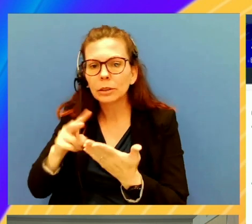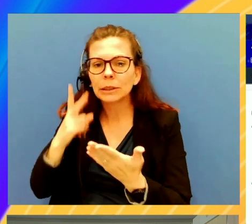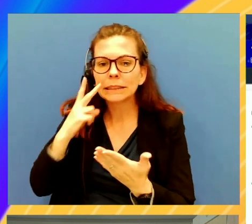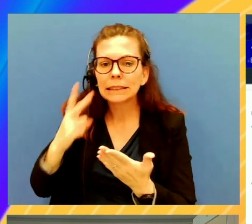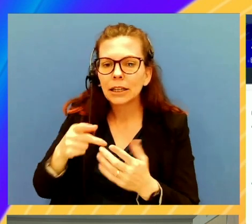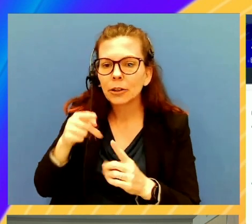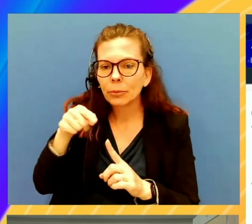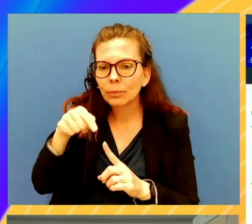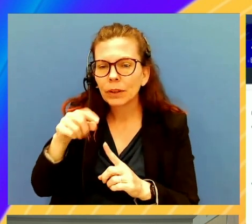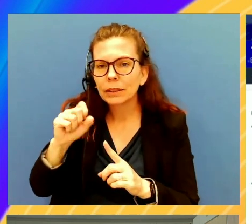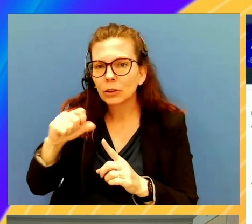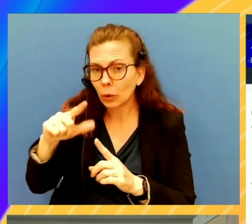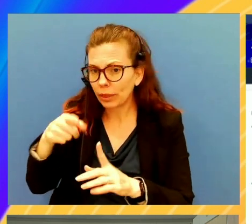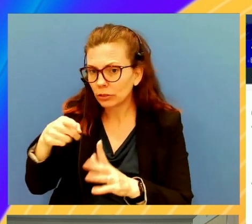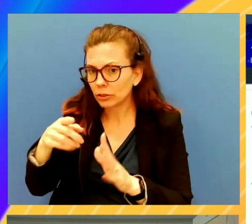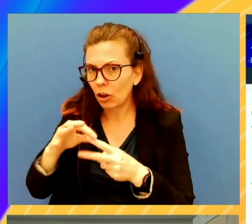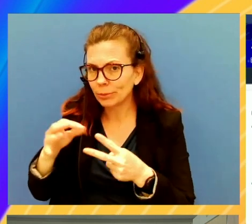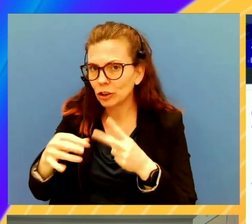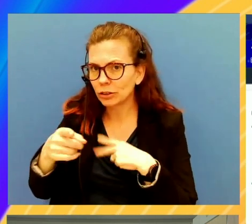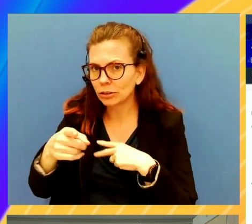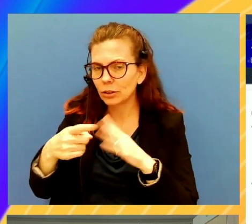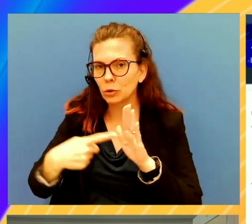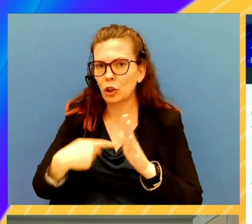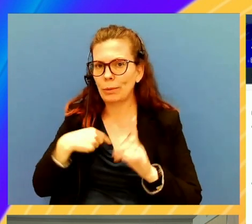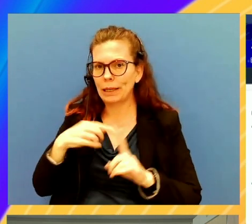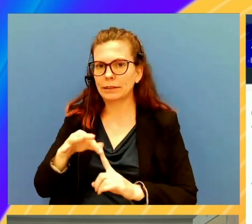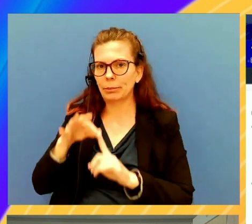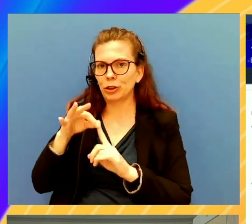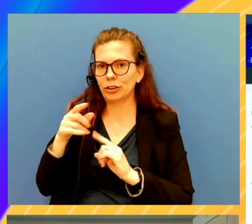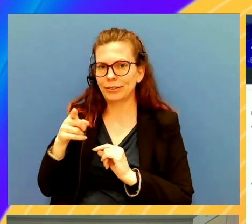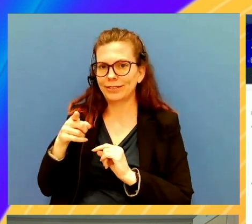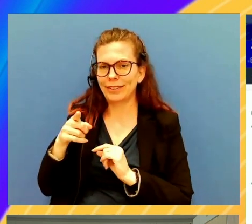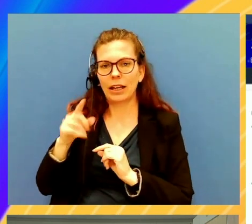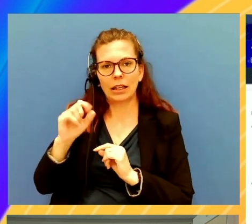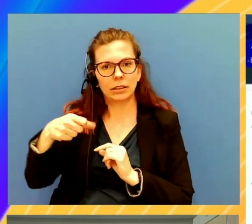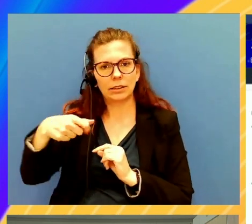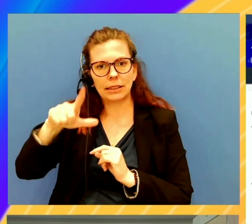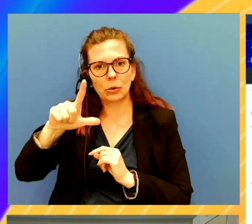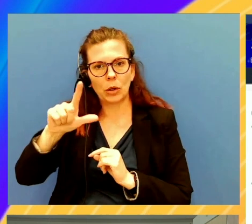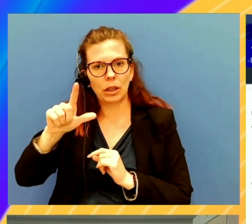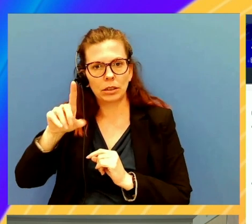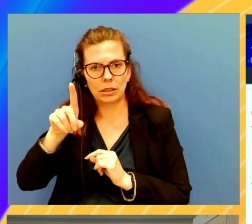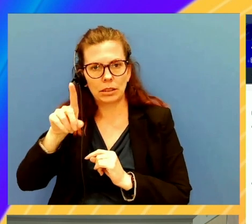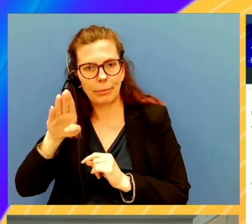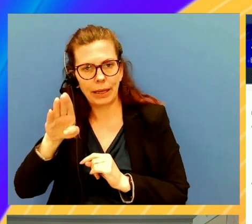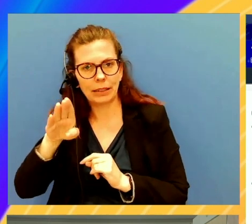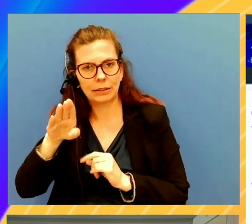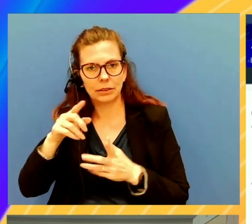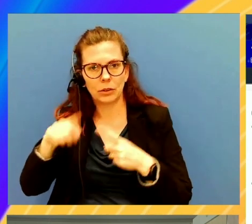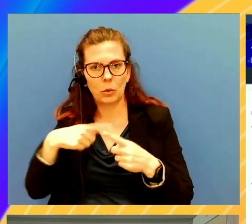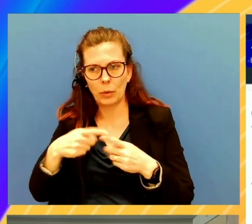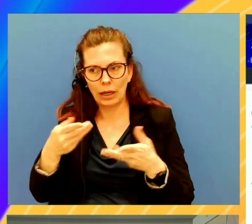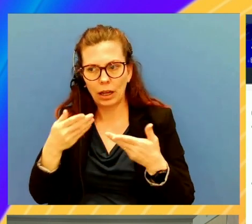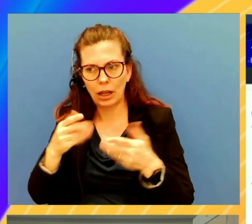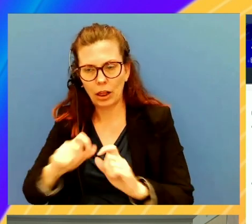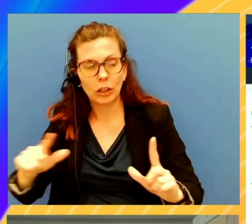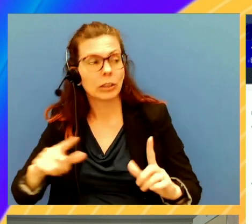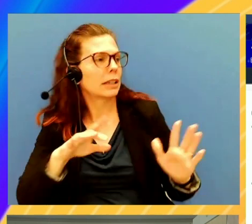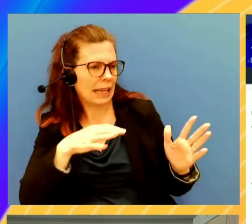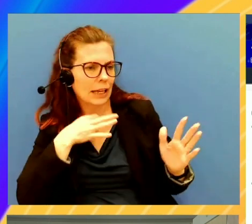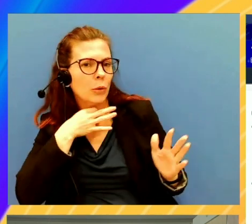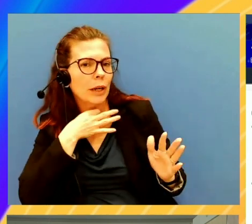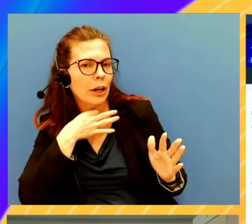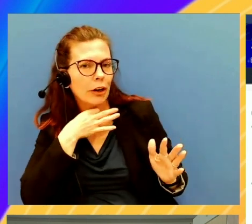SQL, because there is an option for that. And it will show me the exception that the SQL database provided when I tried to make a call to it. query or